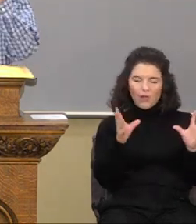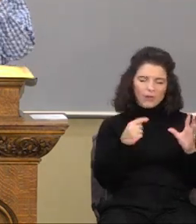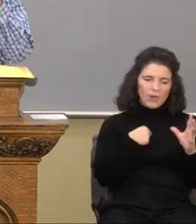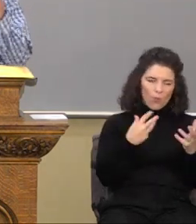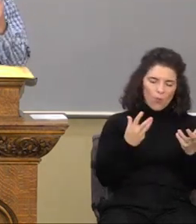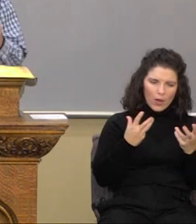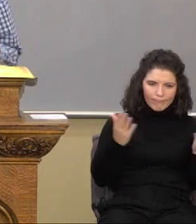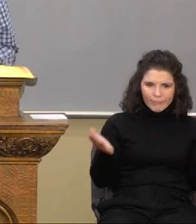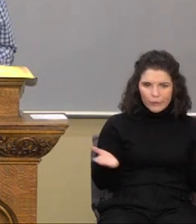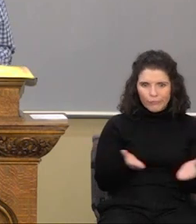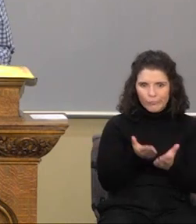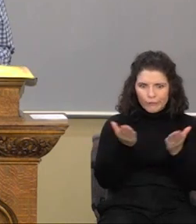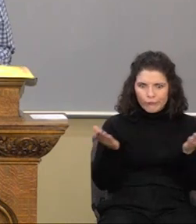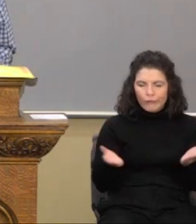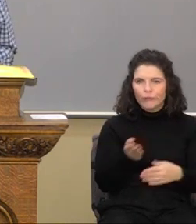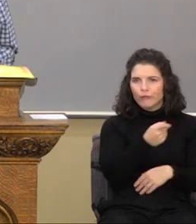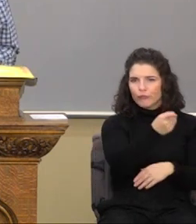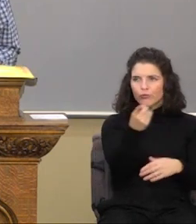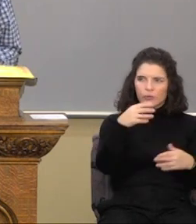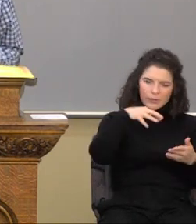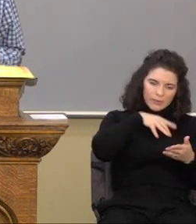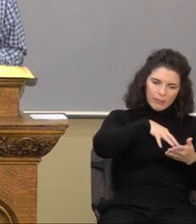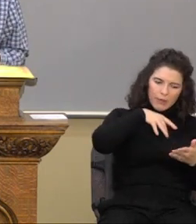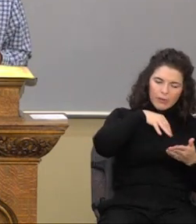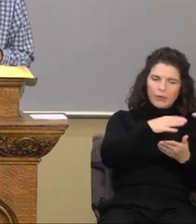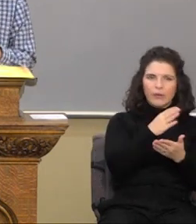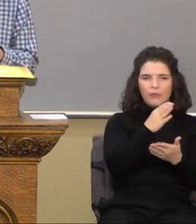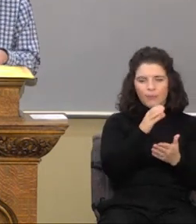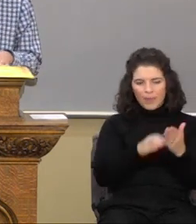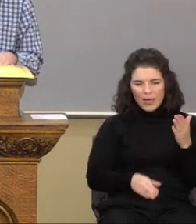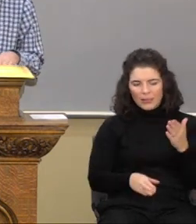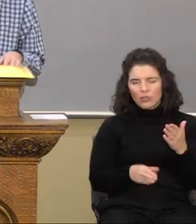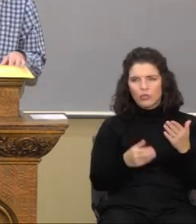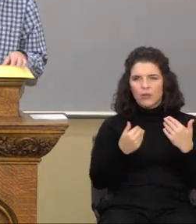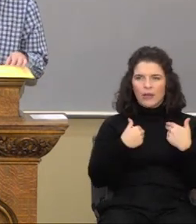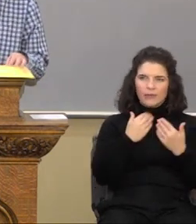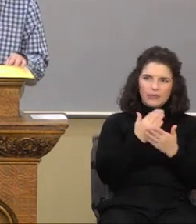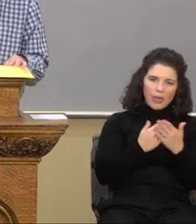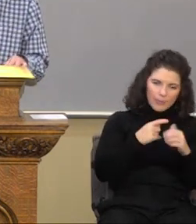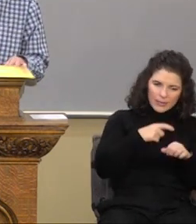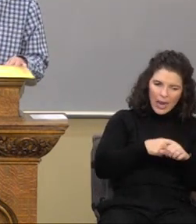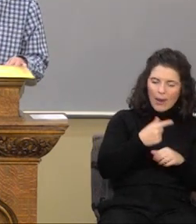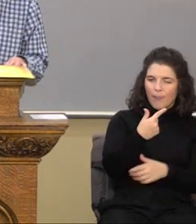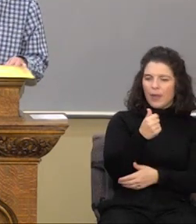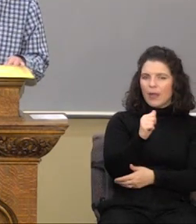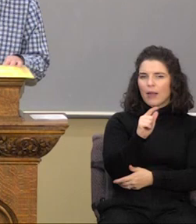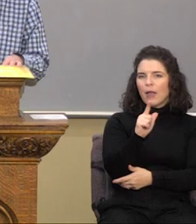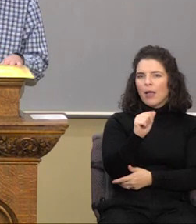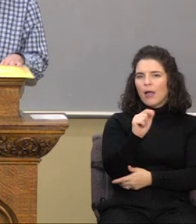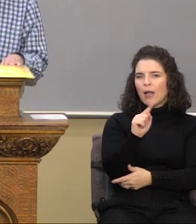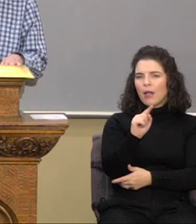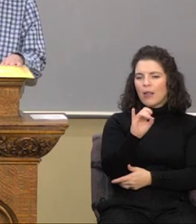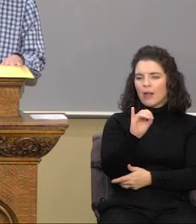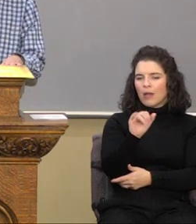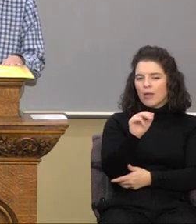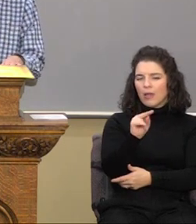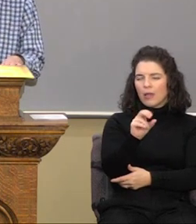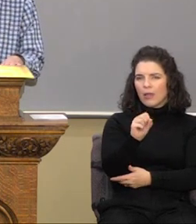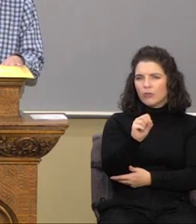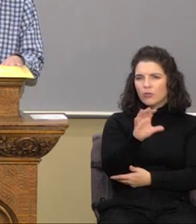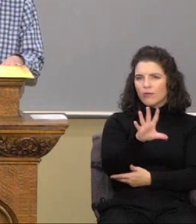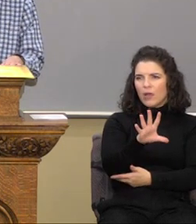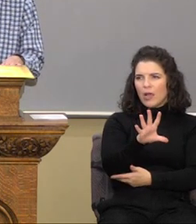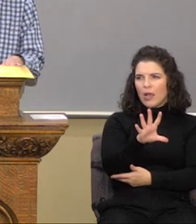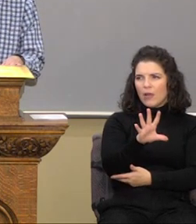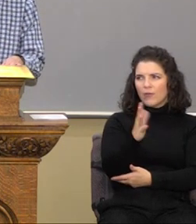these individual passages and spend some time in Galatians chapter five. And notice there, verse 13, Galatians